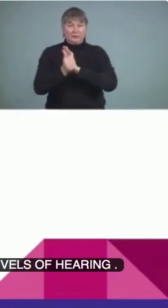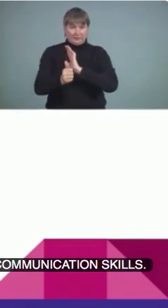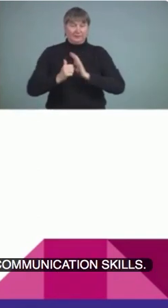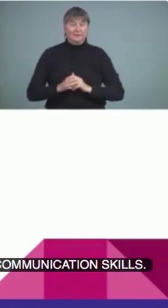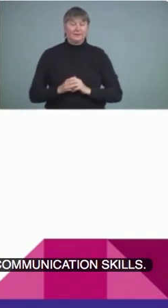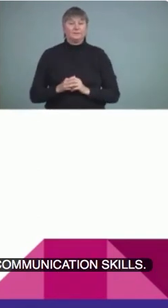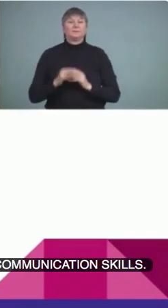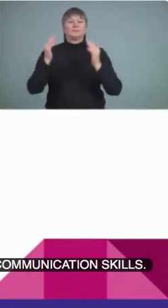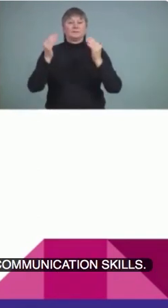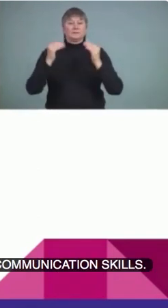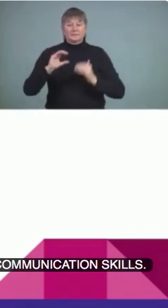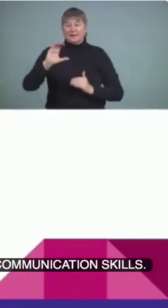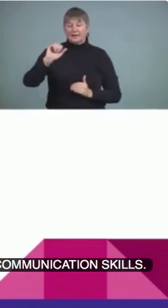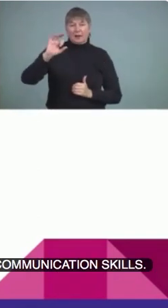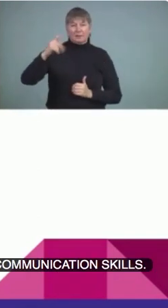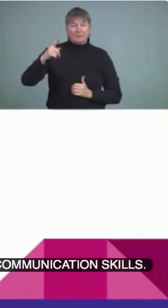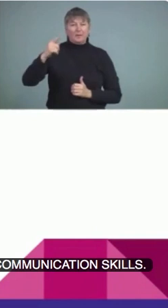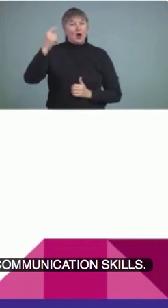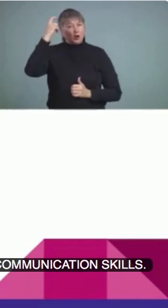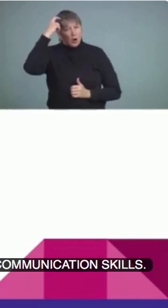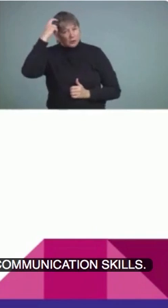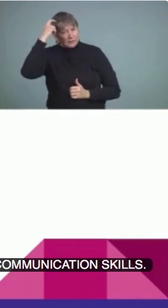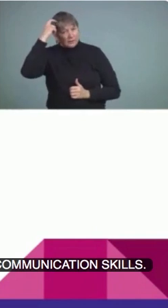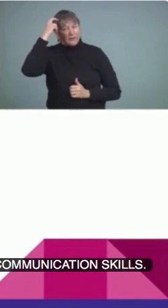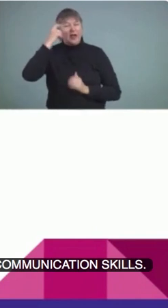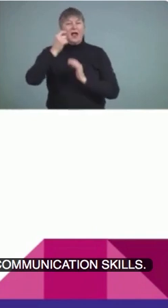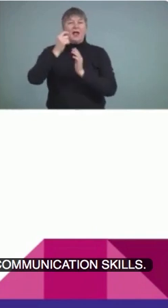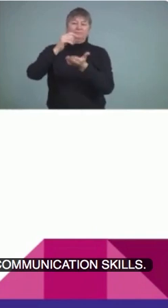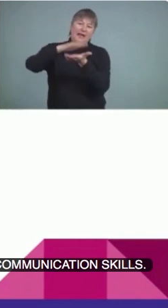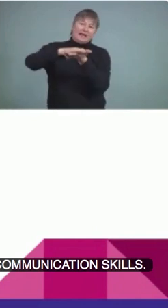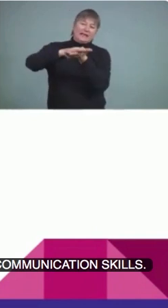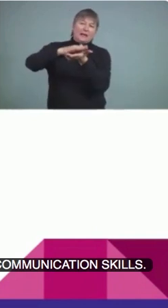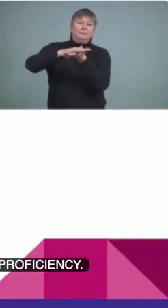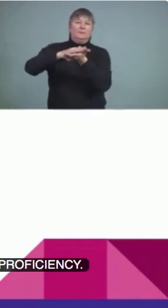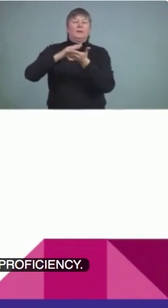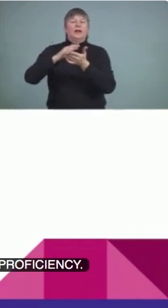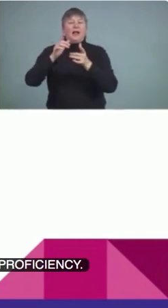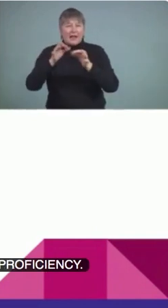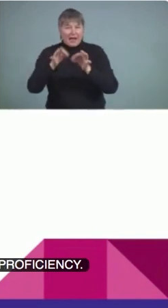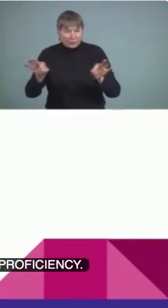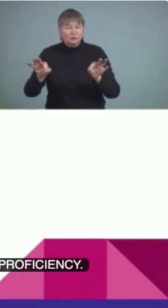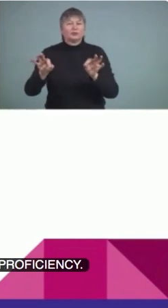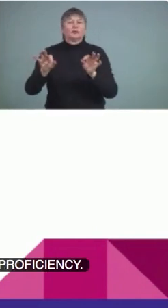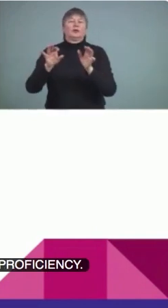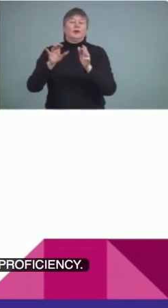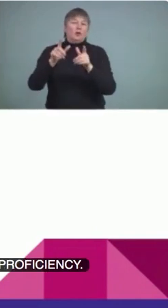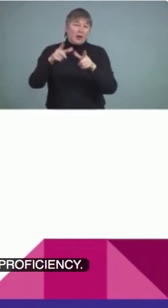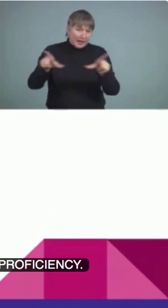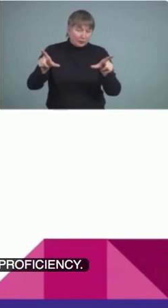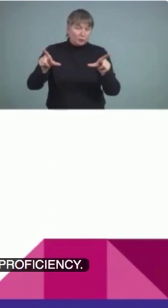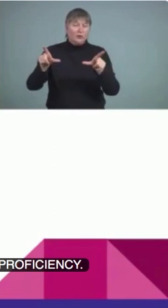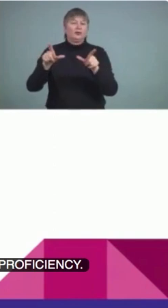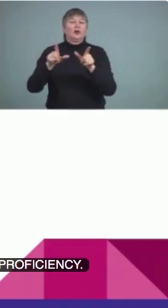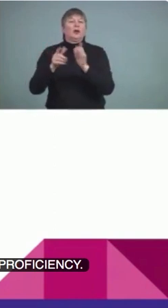as well as CALP cognitive academic language proficiency and these as we will learn later on if you haven't heard of them